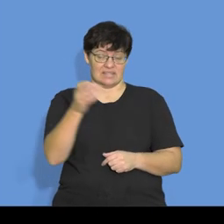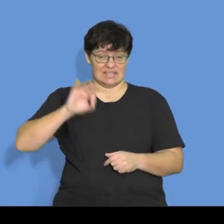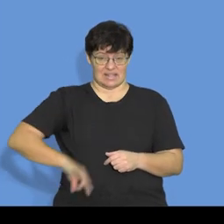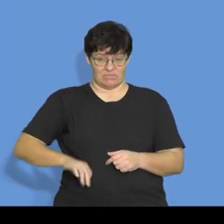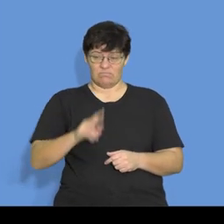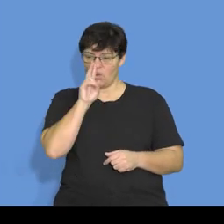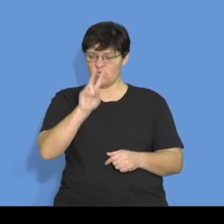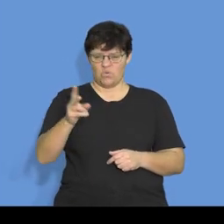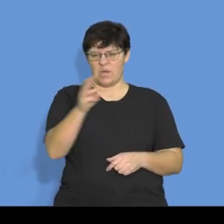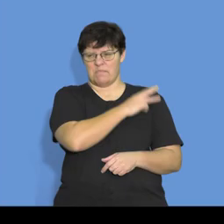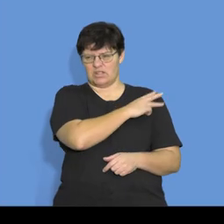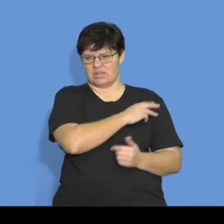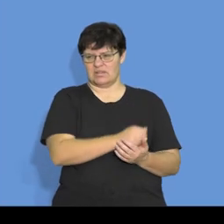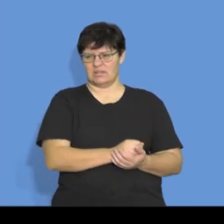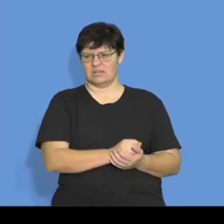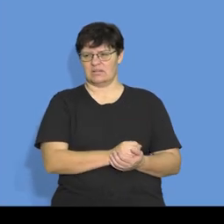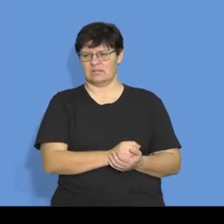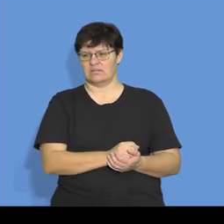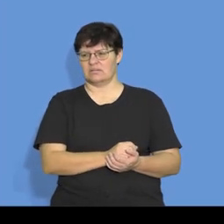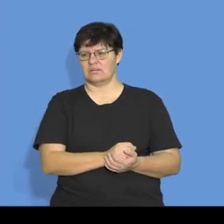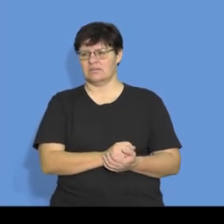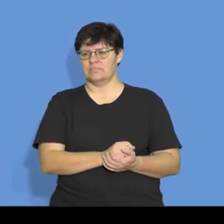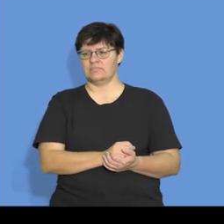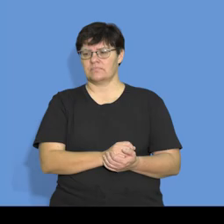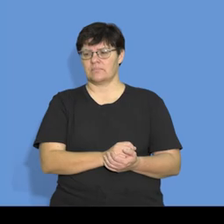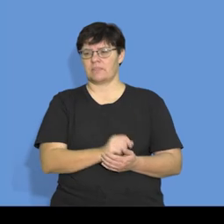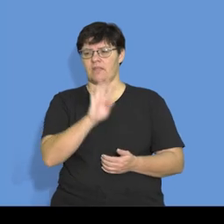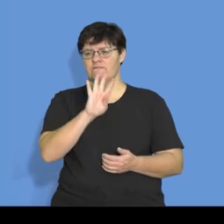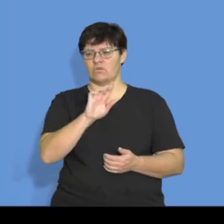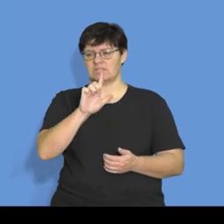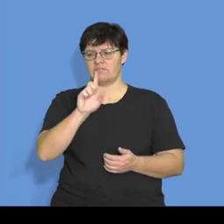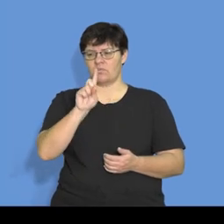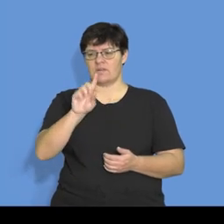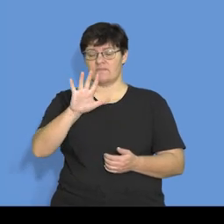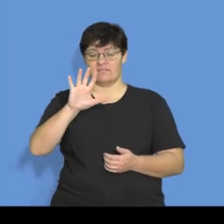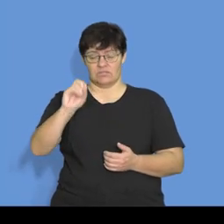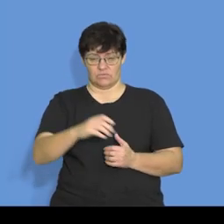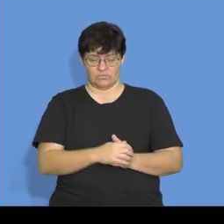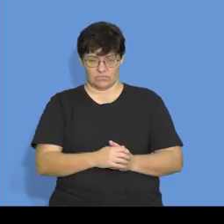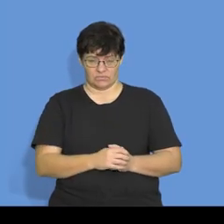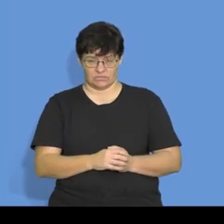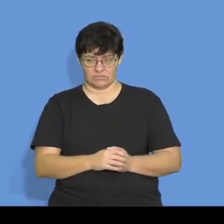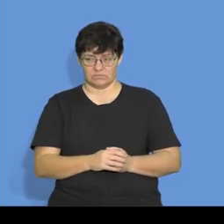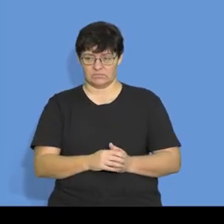now, and look at the manager's salary, step number one, 47150, let's do that.